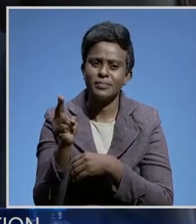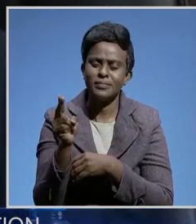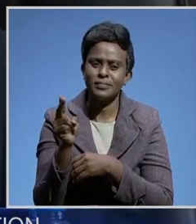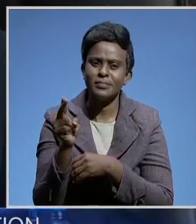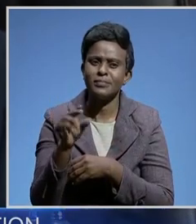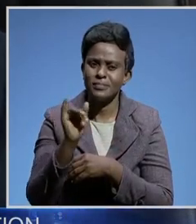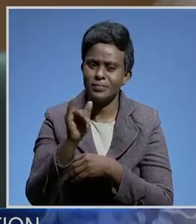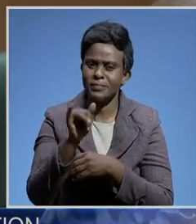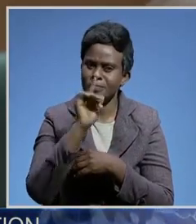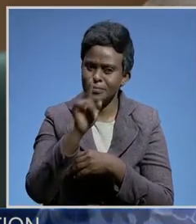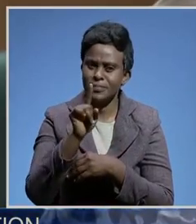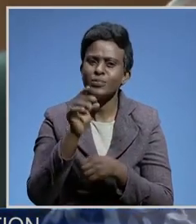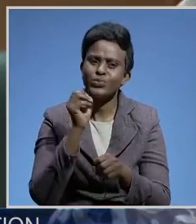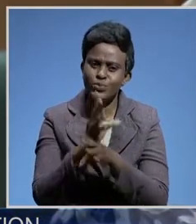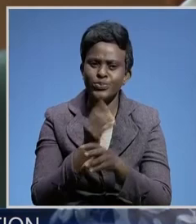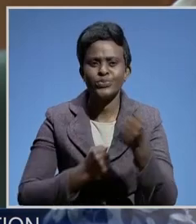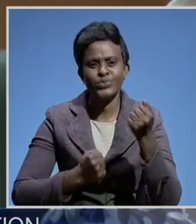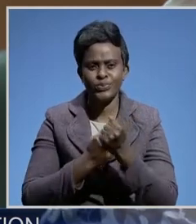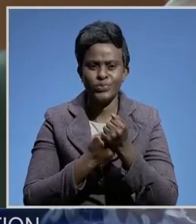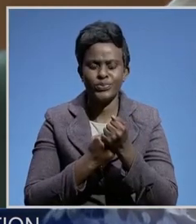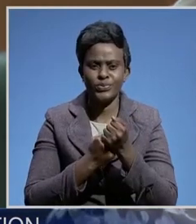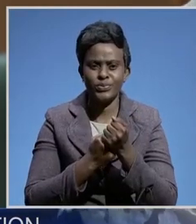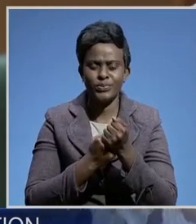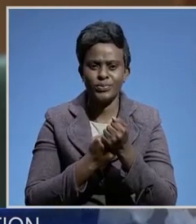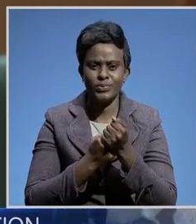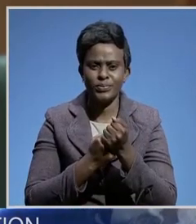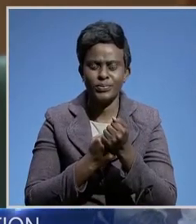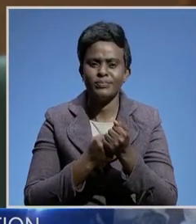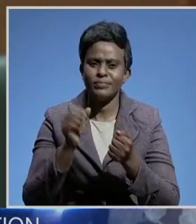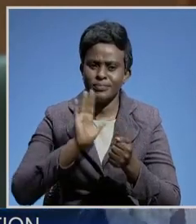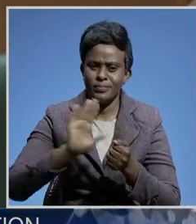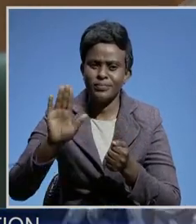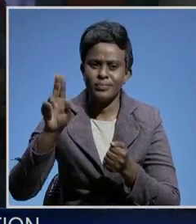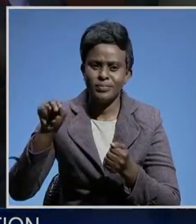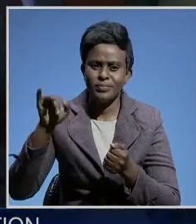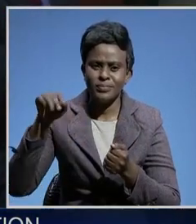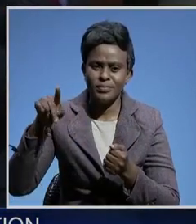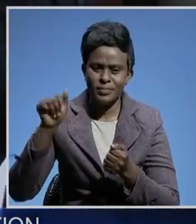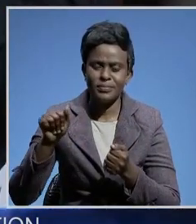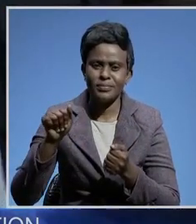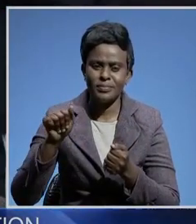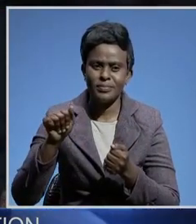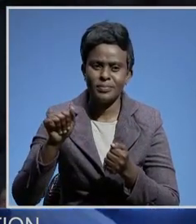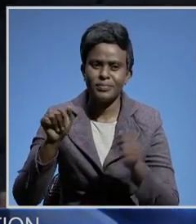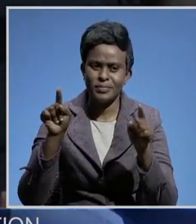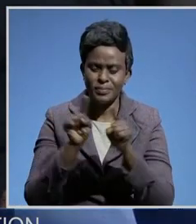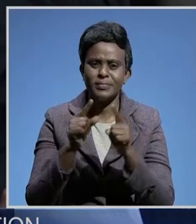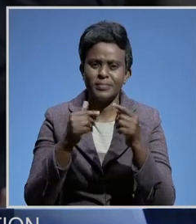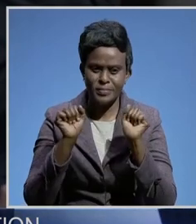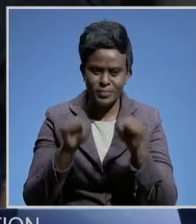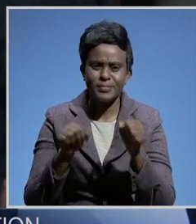to support the institute currently. Maybe you could strengthen